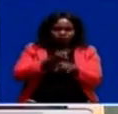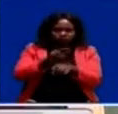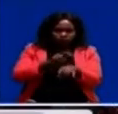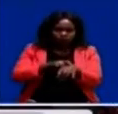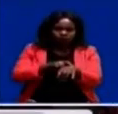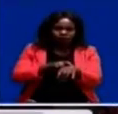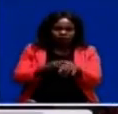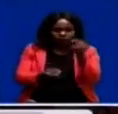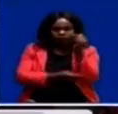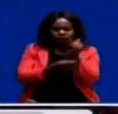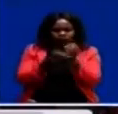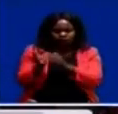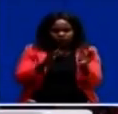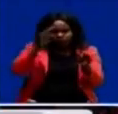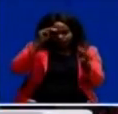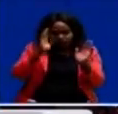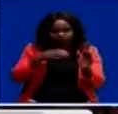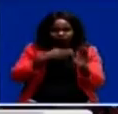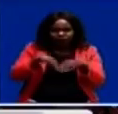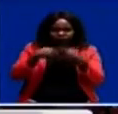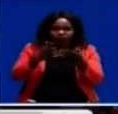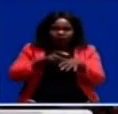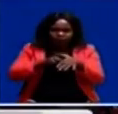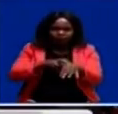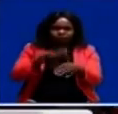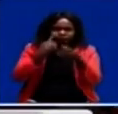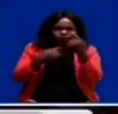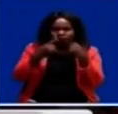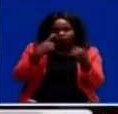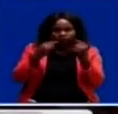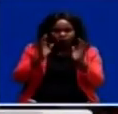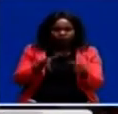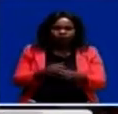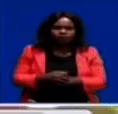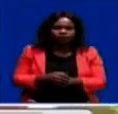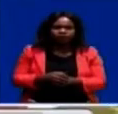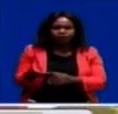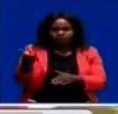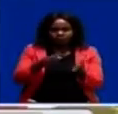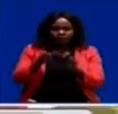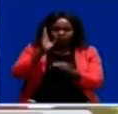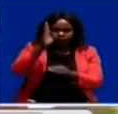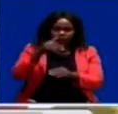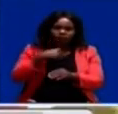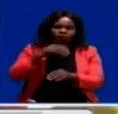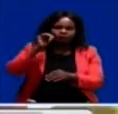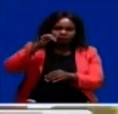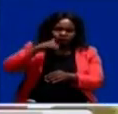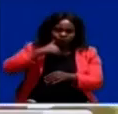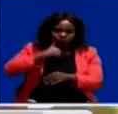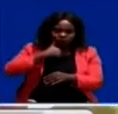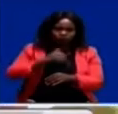Minister, has also provided transport for the mourners. Barrier will be held tomorrow. For sure,